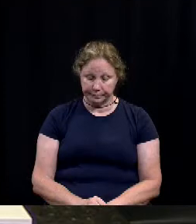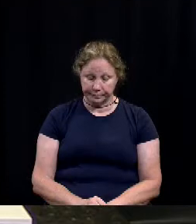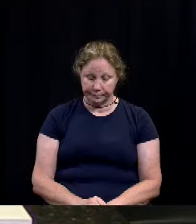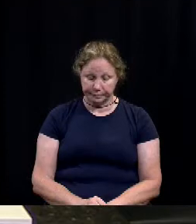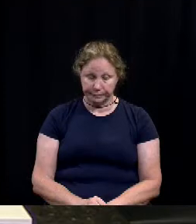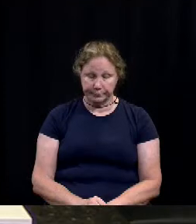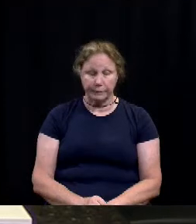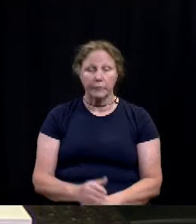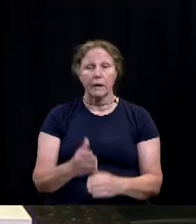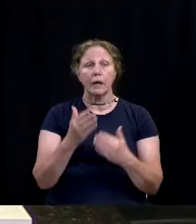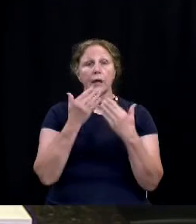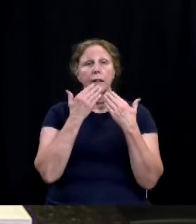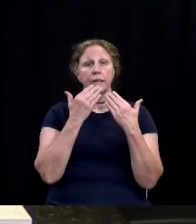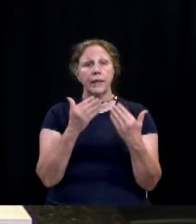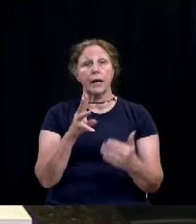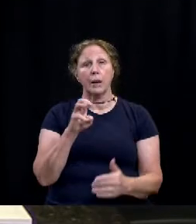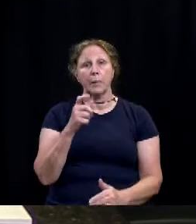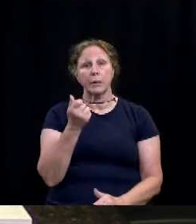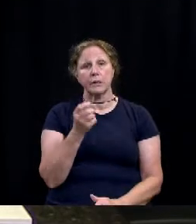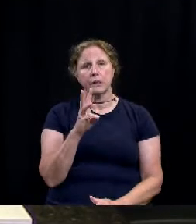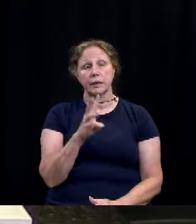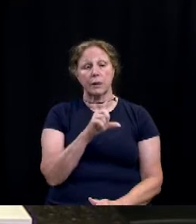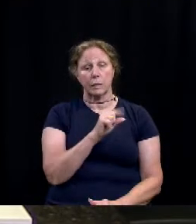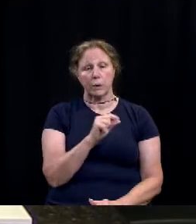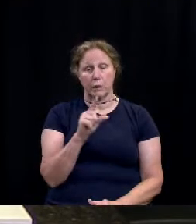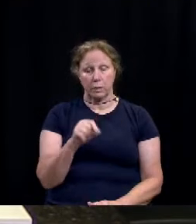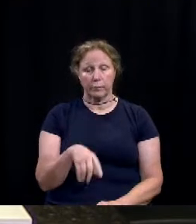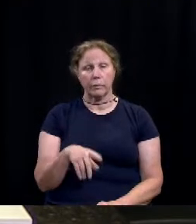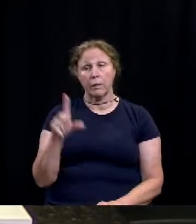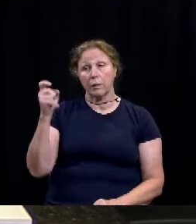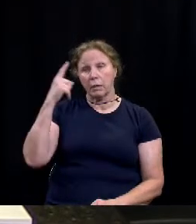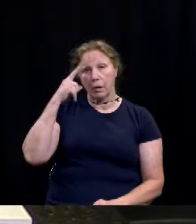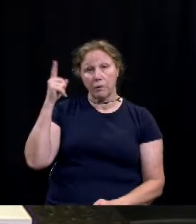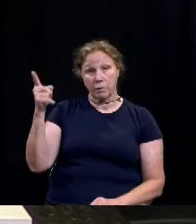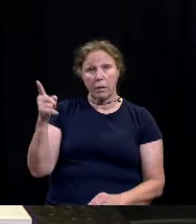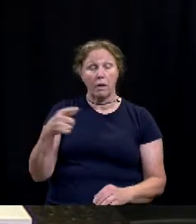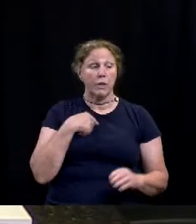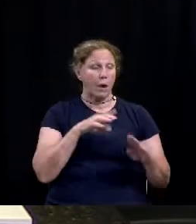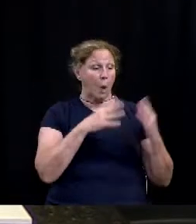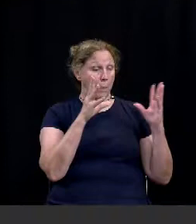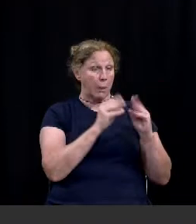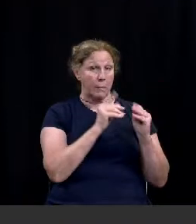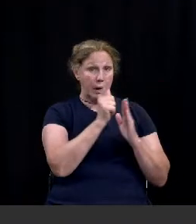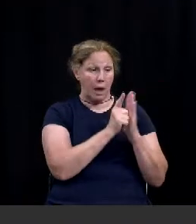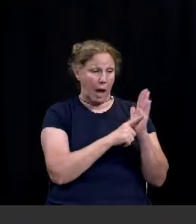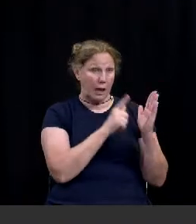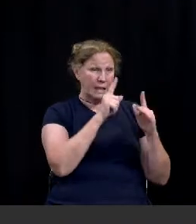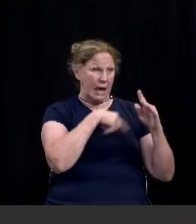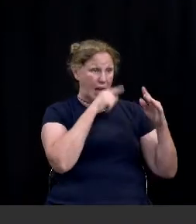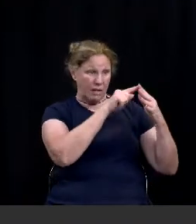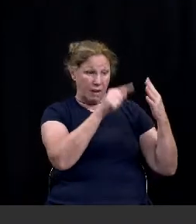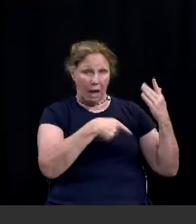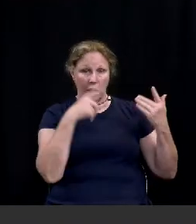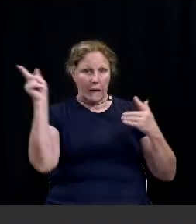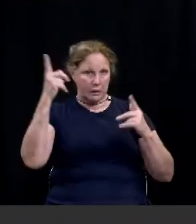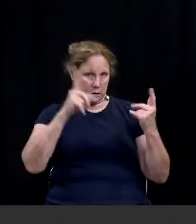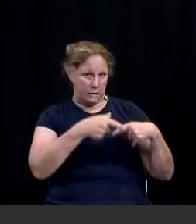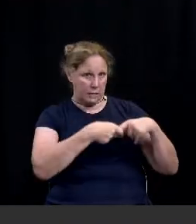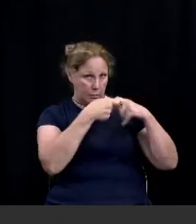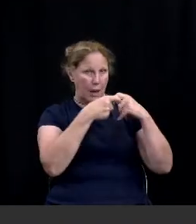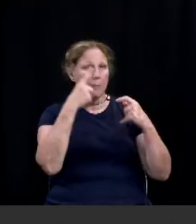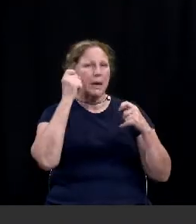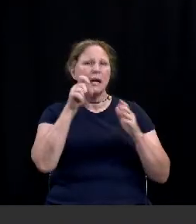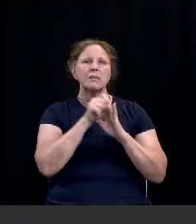Thank you. On March 16th, 2020, the governor suspended various provisions of the Open Meetings Act pursuant to his State of Disaster Authority.